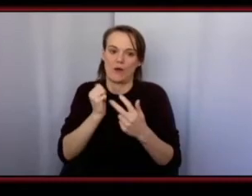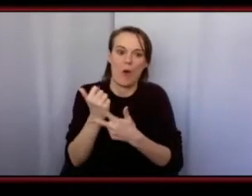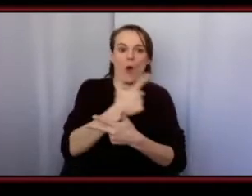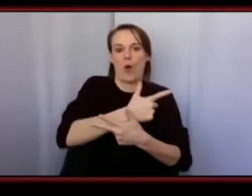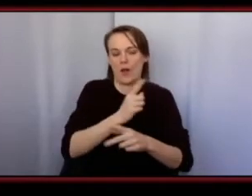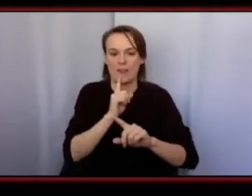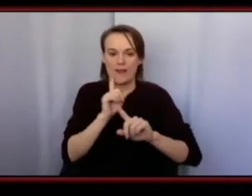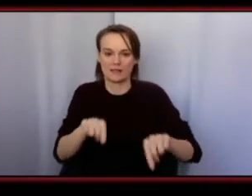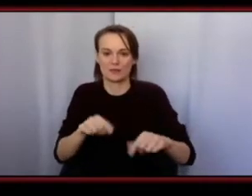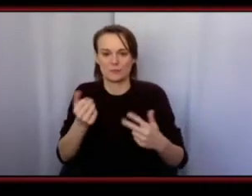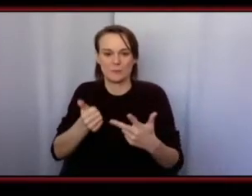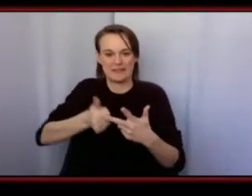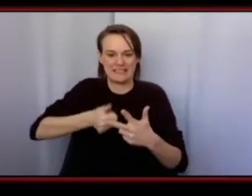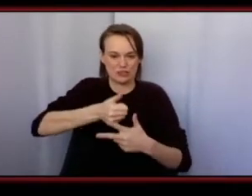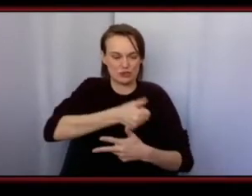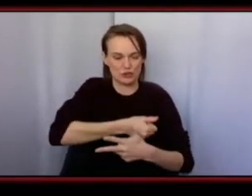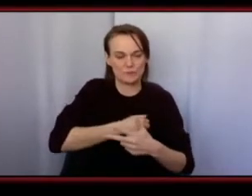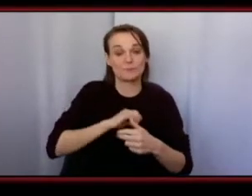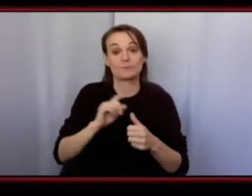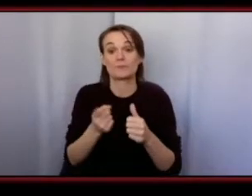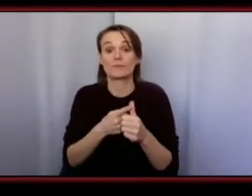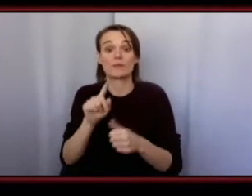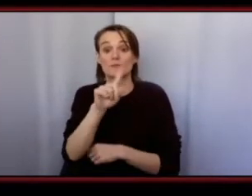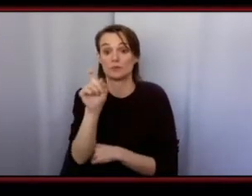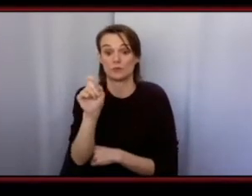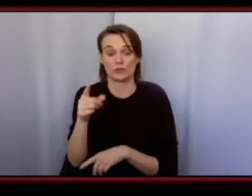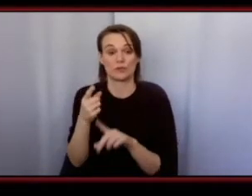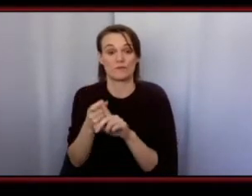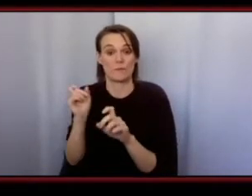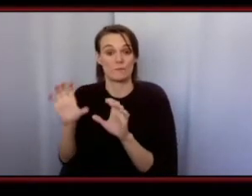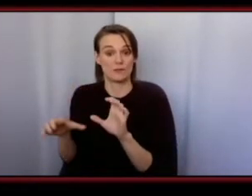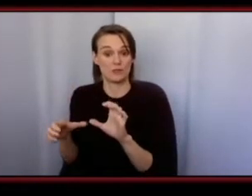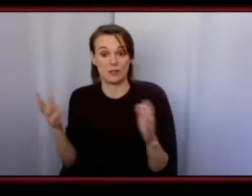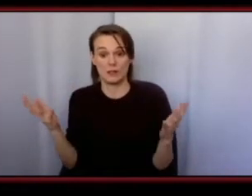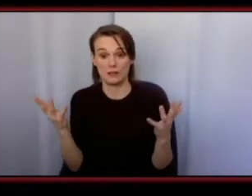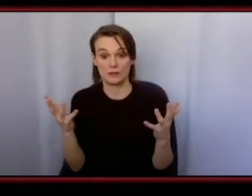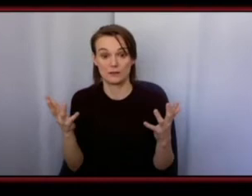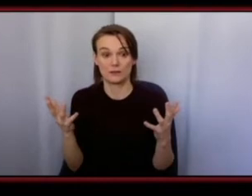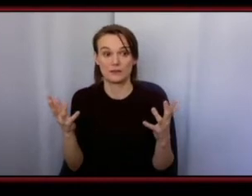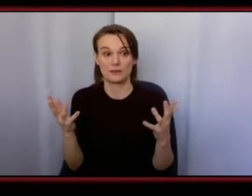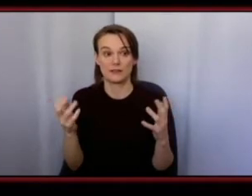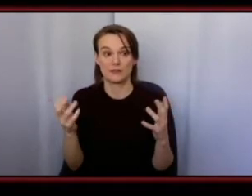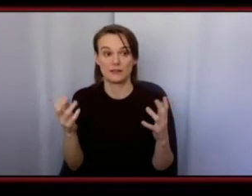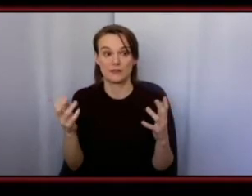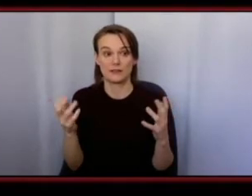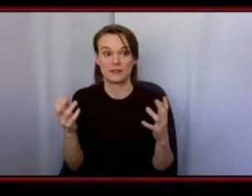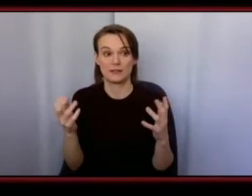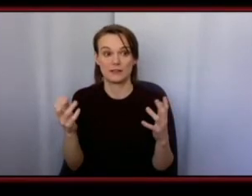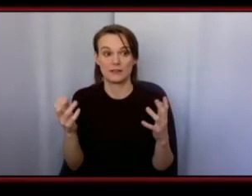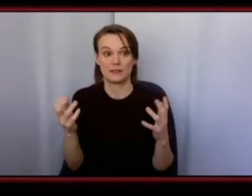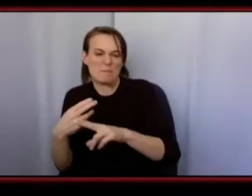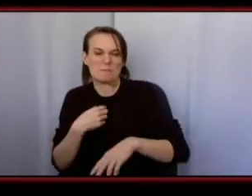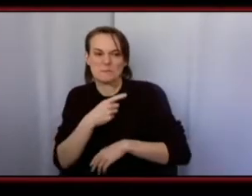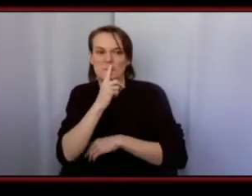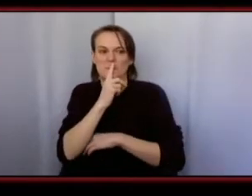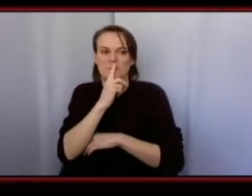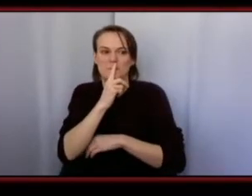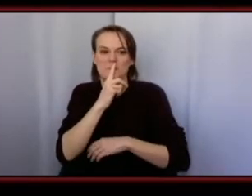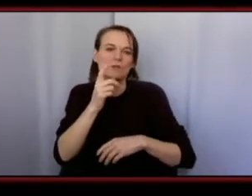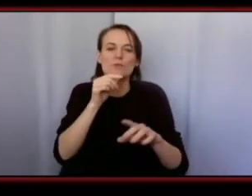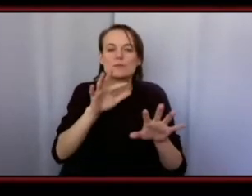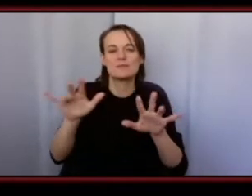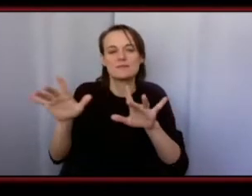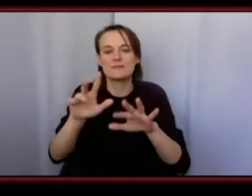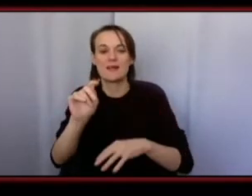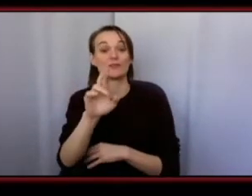can answer all the questions um so the first question that i had that came in um from anonymous uh and uh who should i say i'll